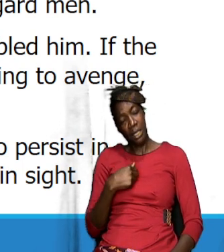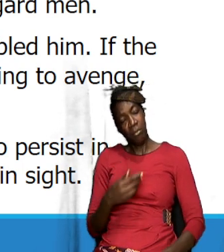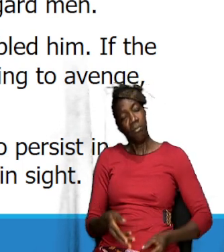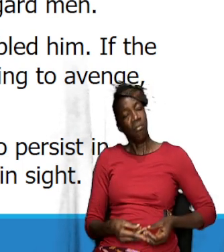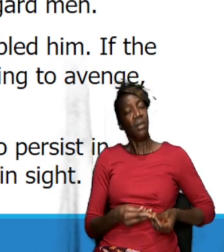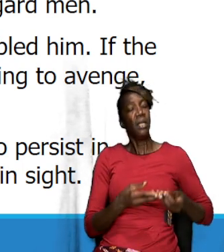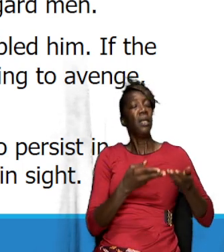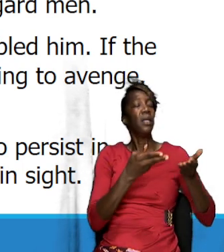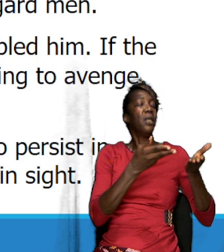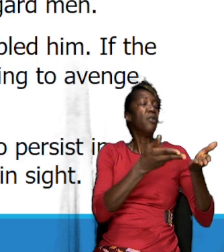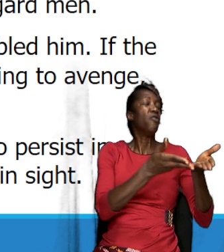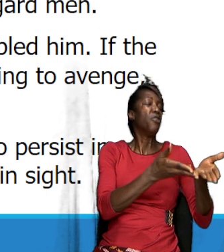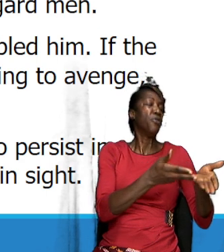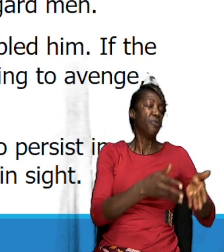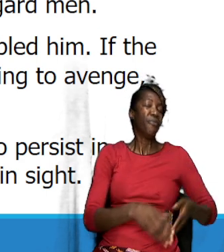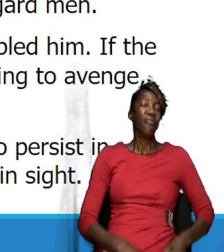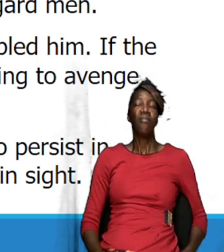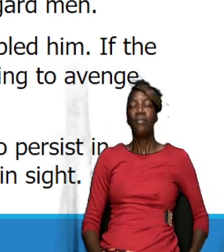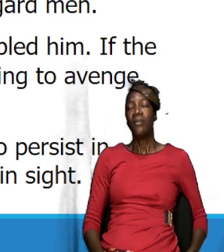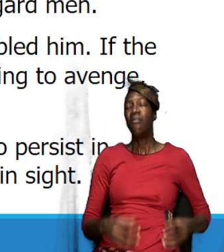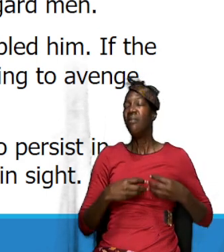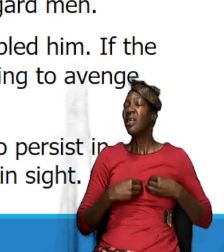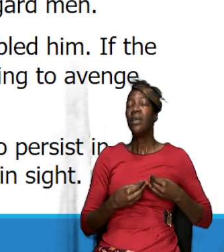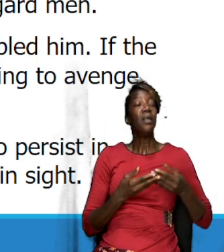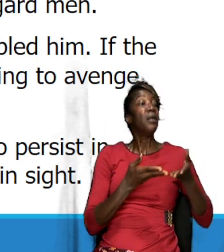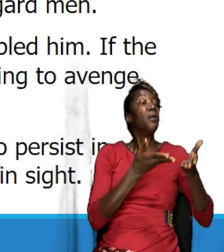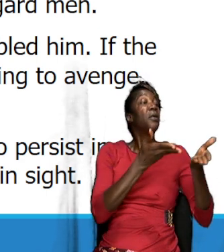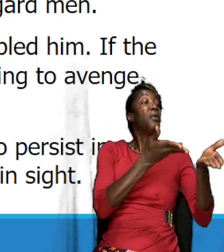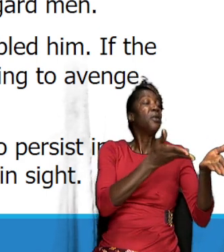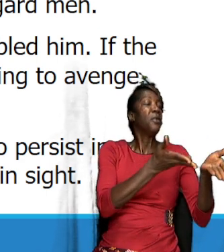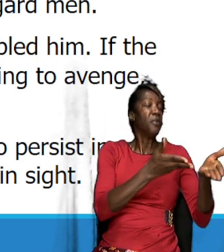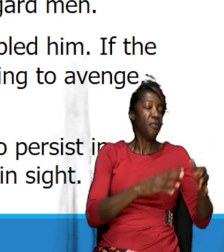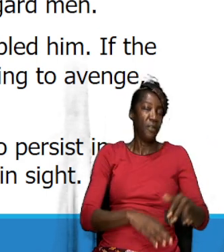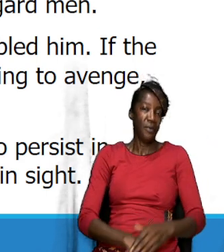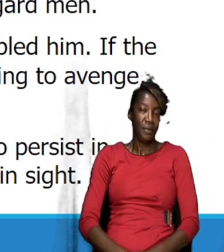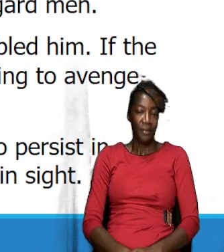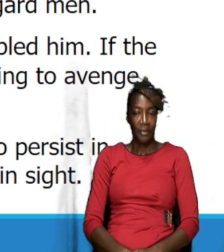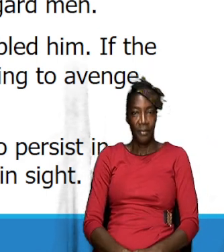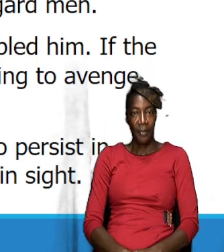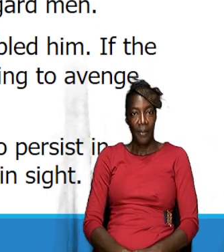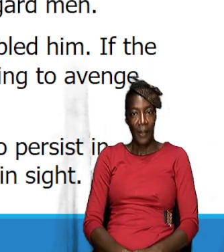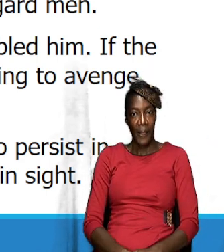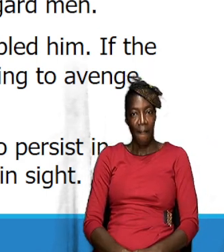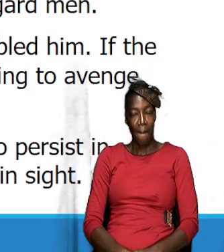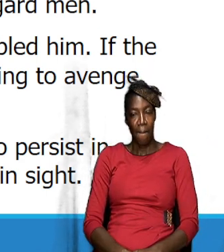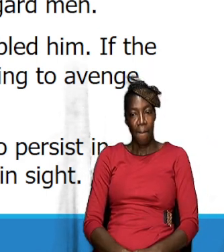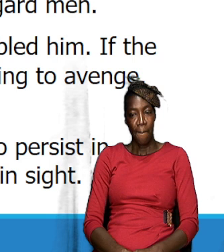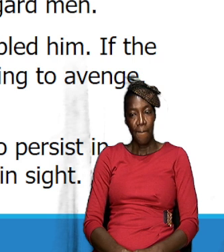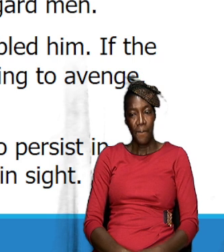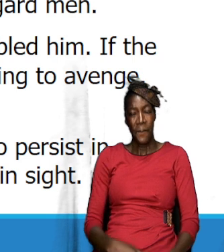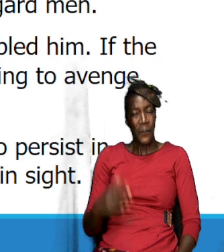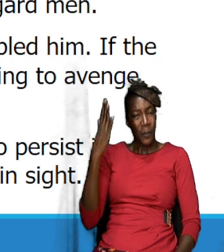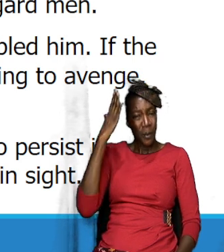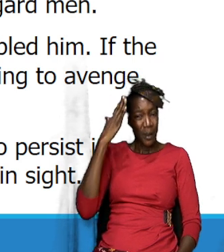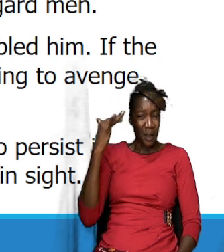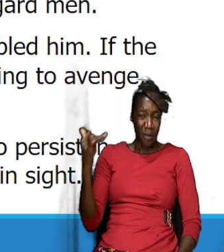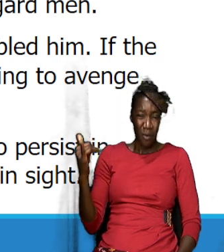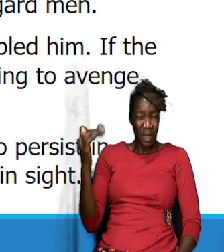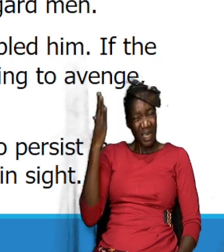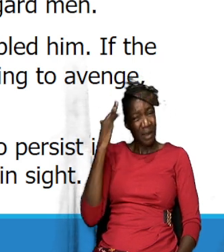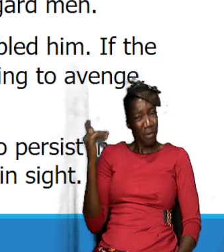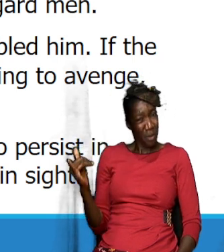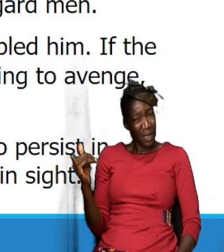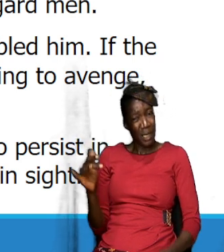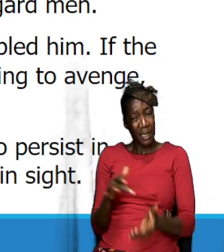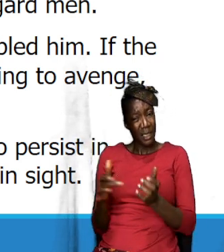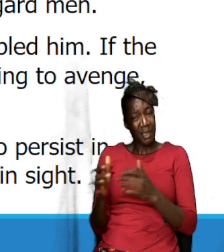just to get rid of her I'm going to do it so why is Jesus telling us this story